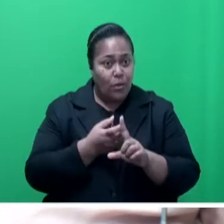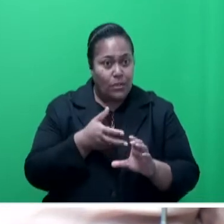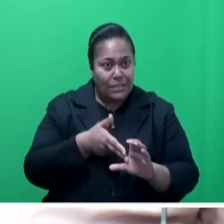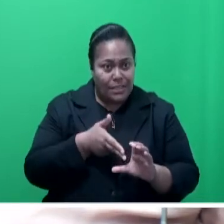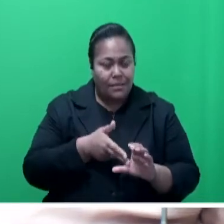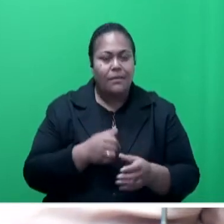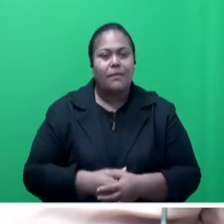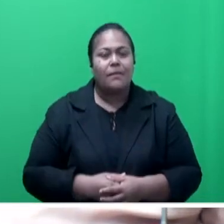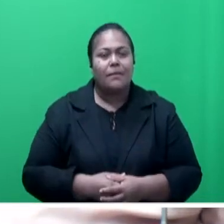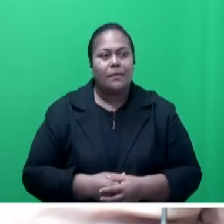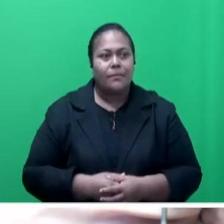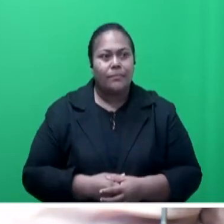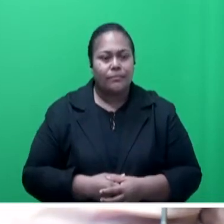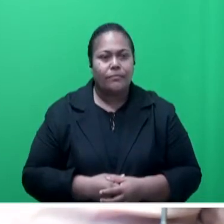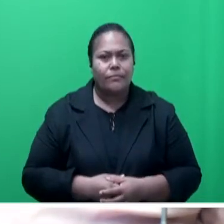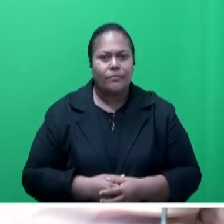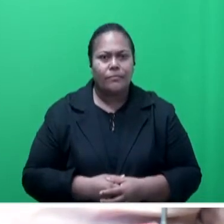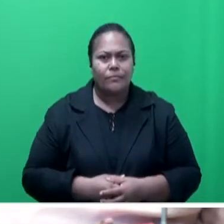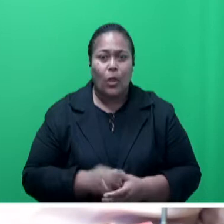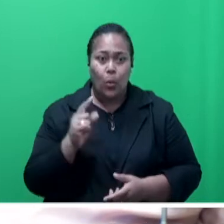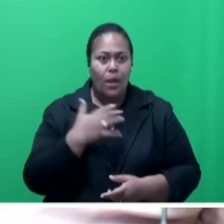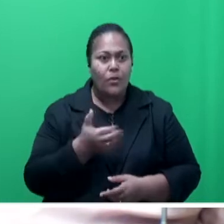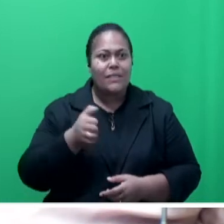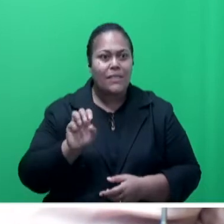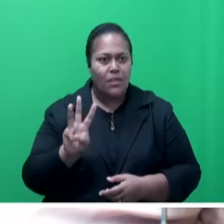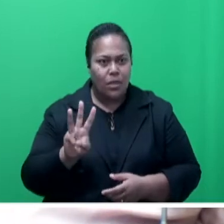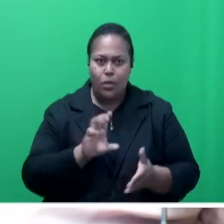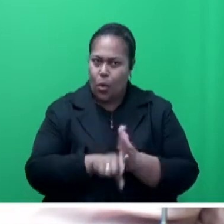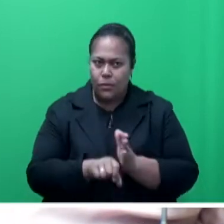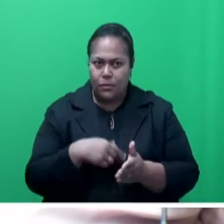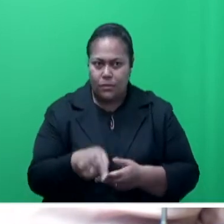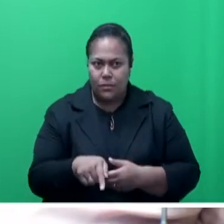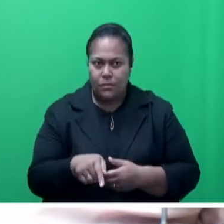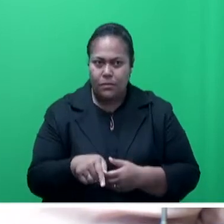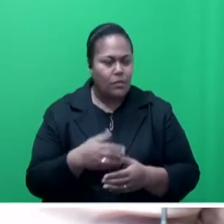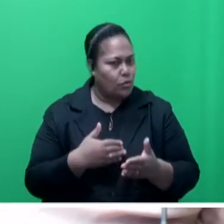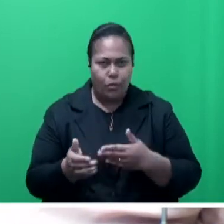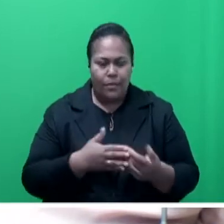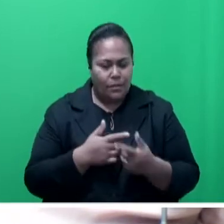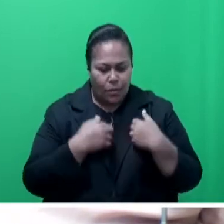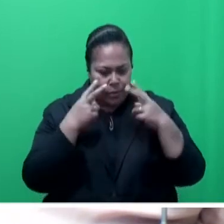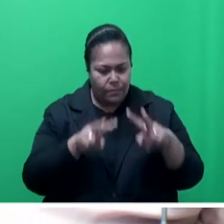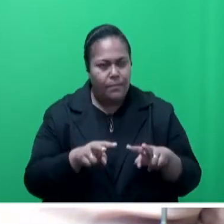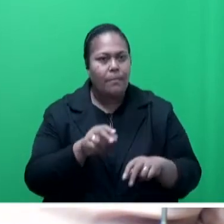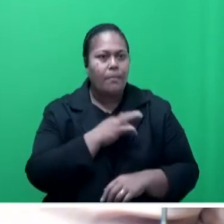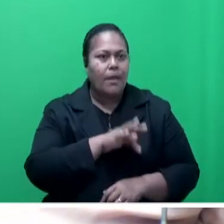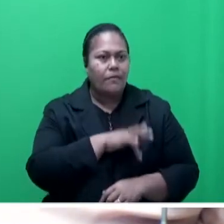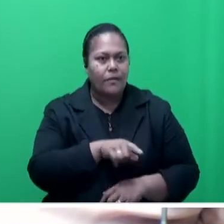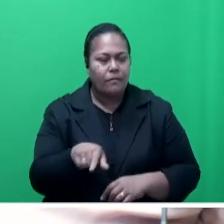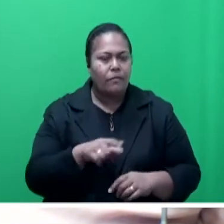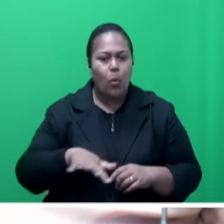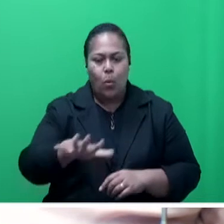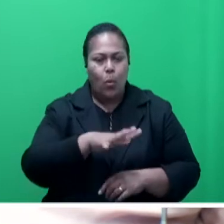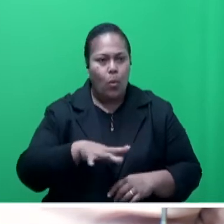$163 million, sir. However, of course, we see it as a benefit for the overall population in Fiji,